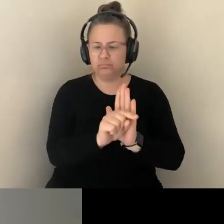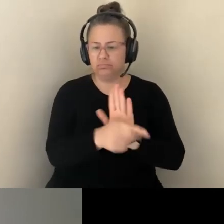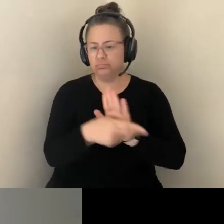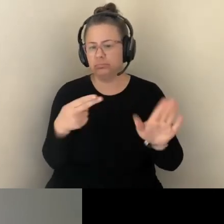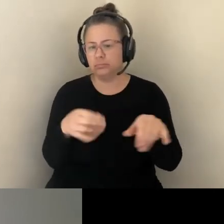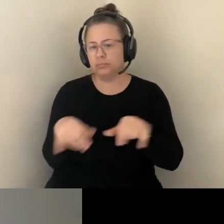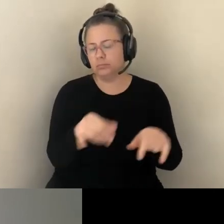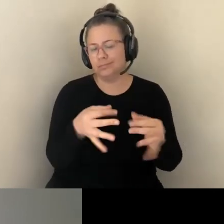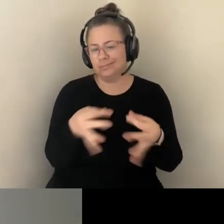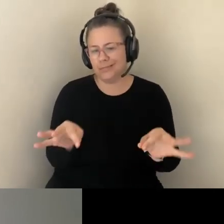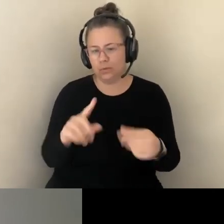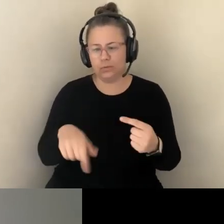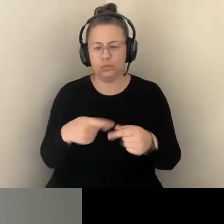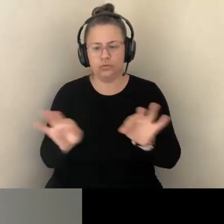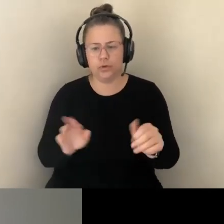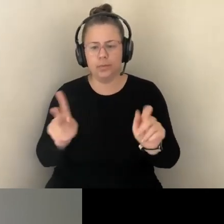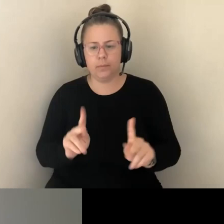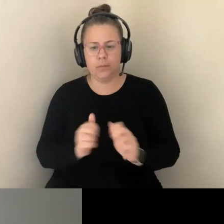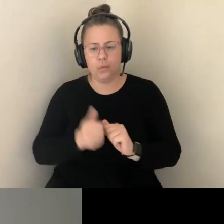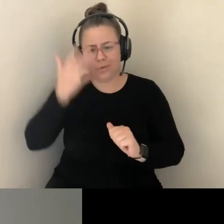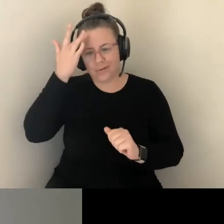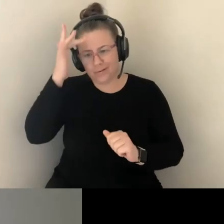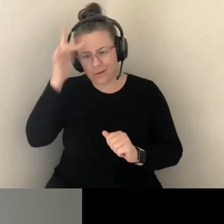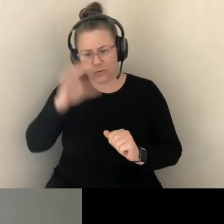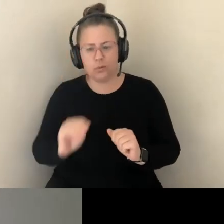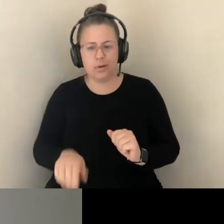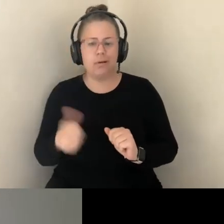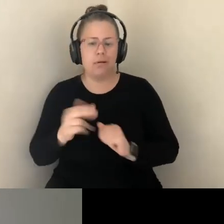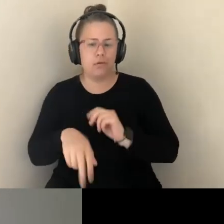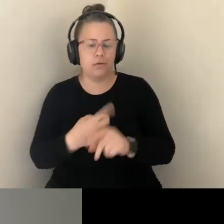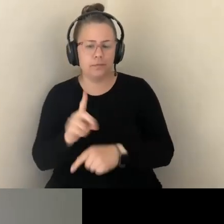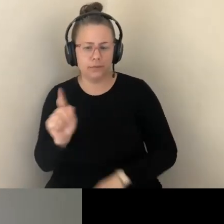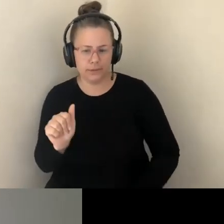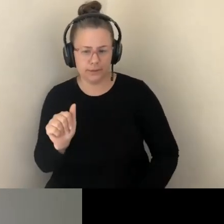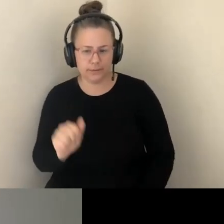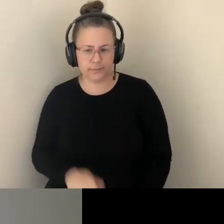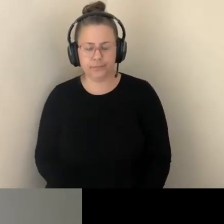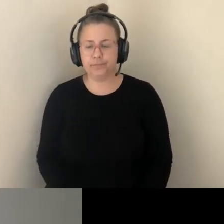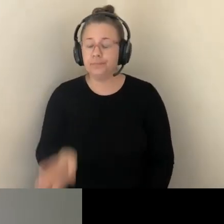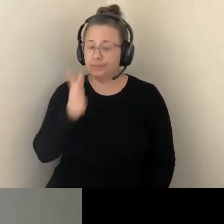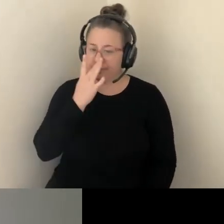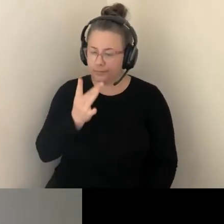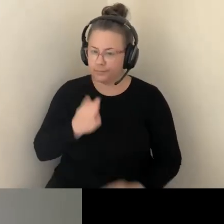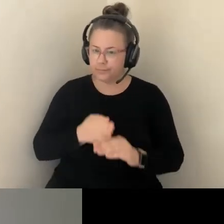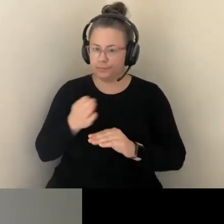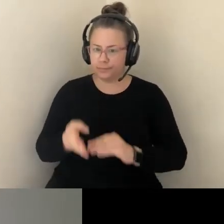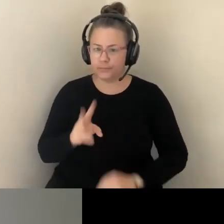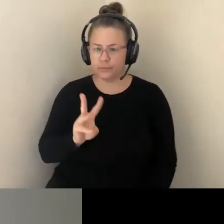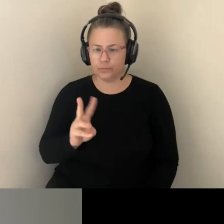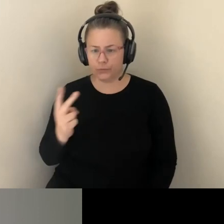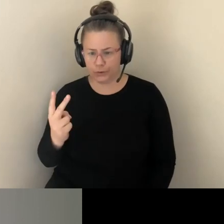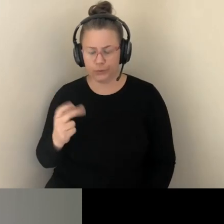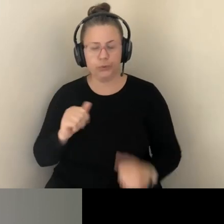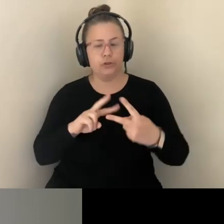IMPORTANT, ONE OF THE MOST MISUNDERSTOOD TRANSFORMATIONS OF EUGENICS WAS HOW AFTER THE SECOND WORLD WAR, GENETICISTS, ETHICISTS, AND